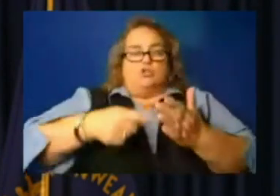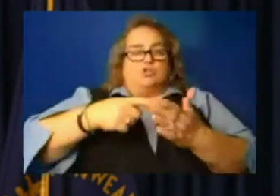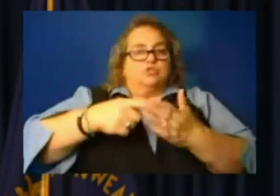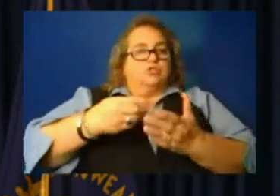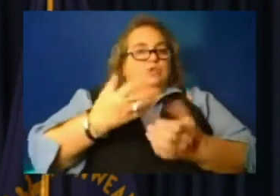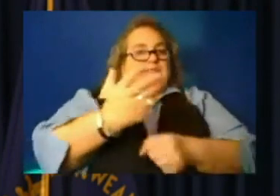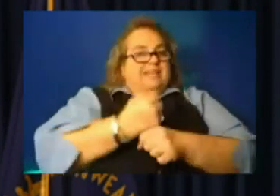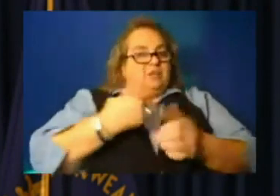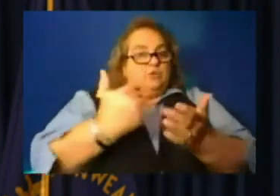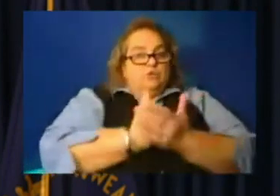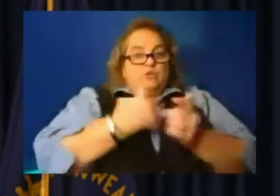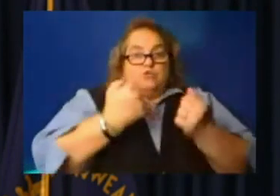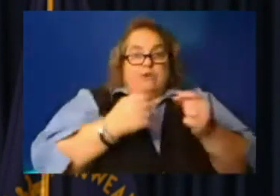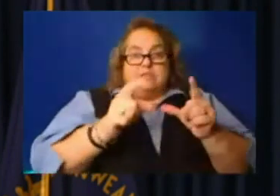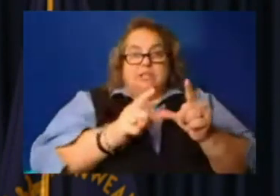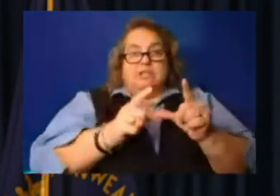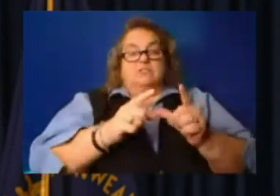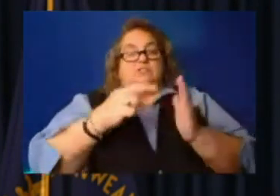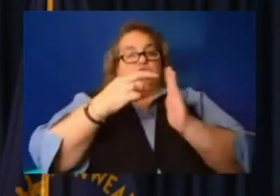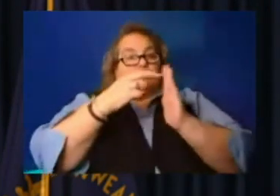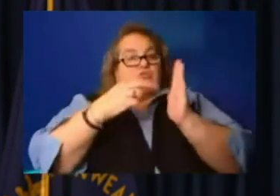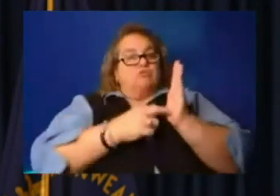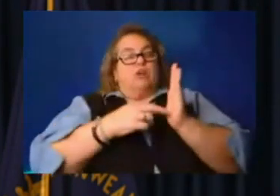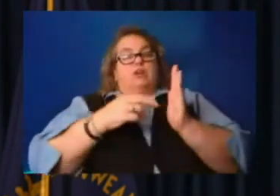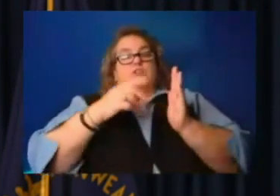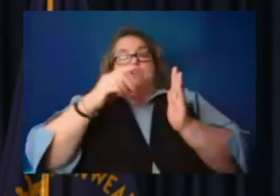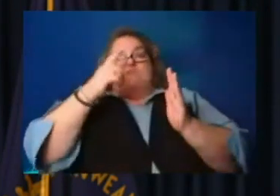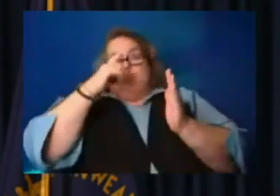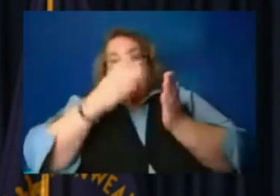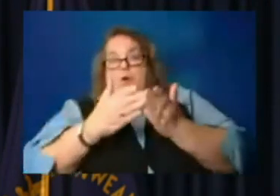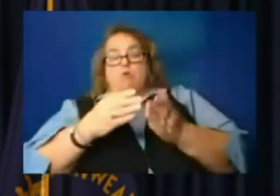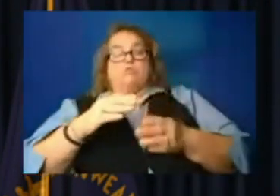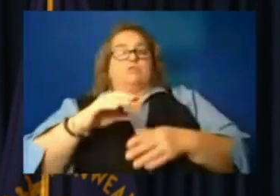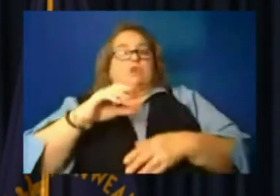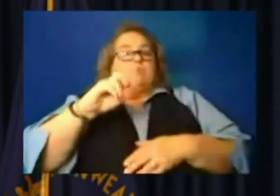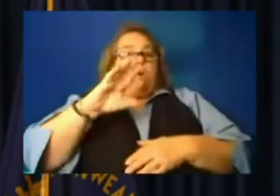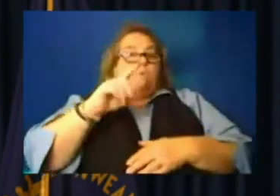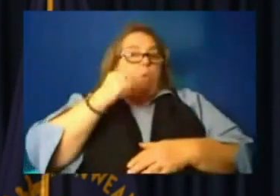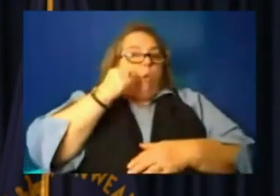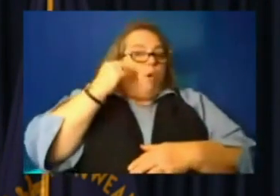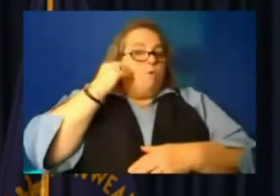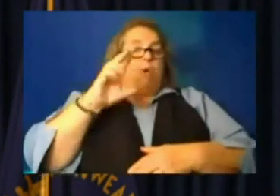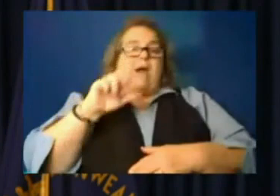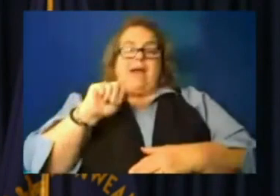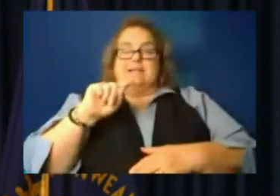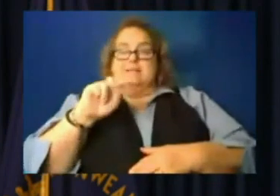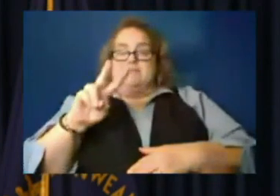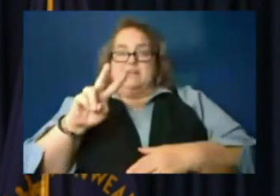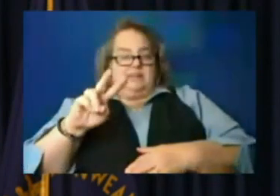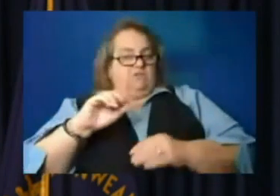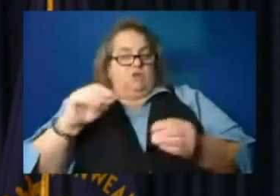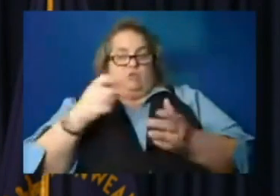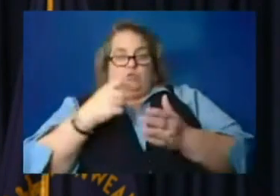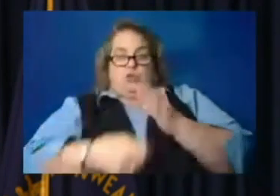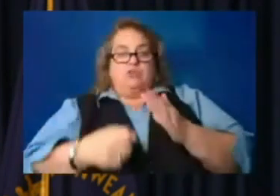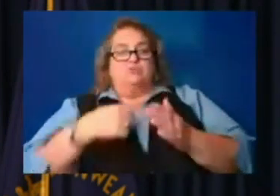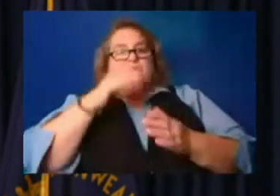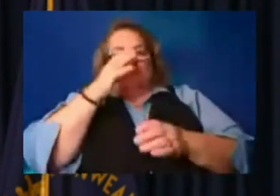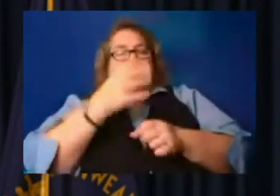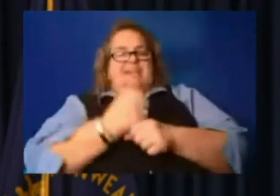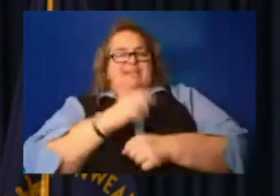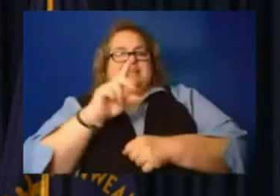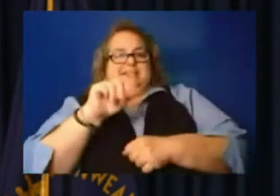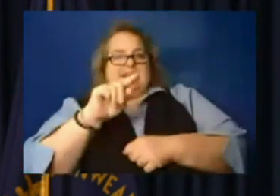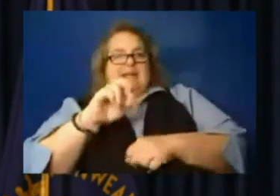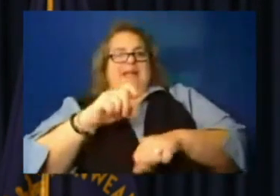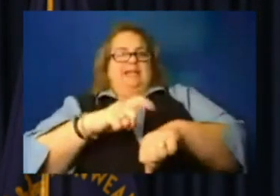vehicles, boats, mobile homes or ATVs. We'll get those dates and times up on social. It'll